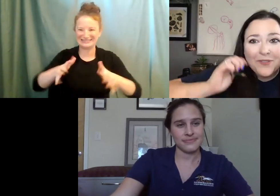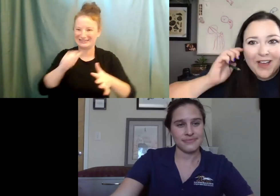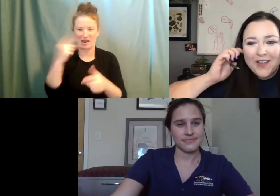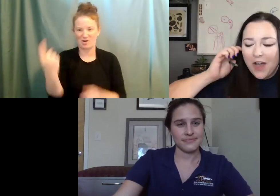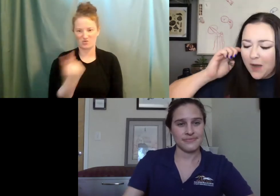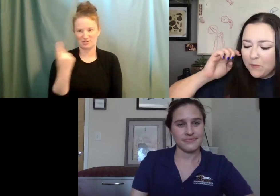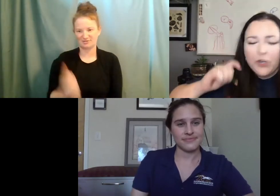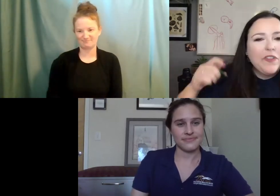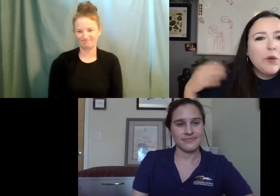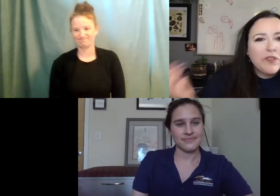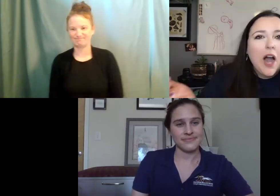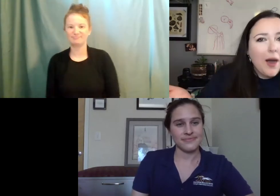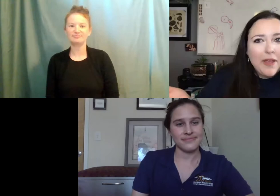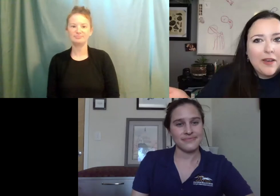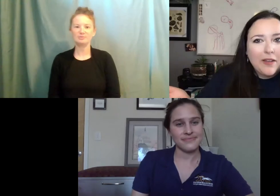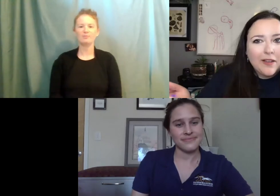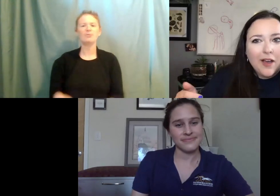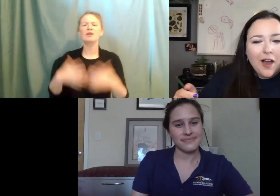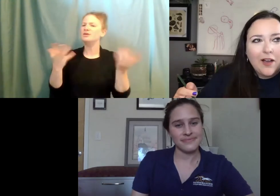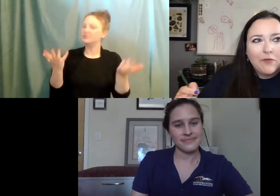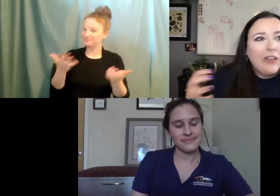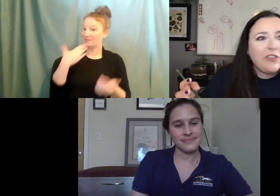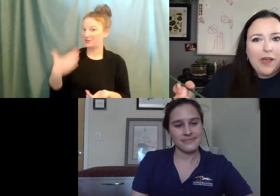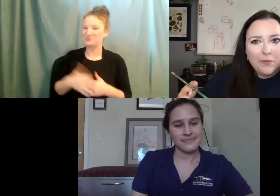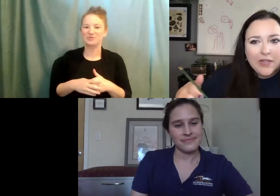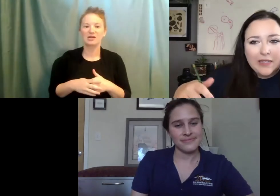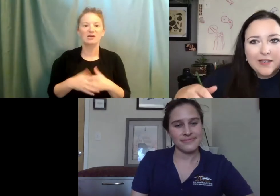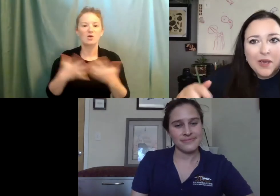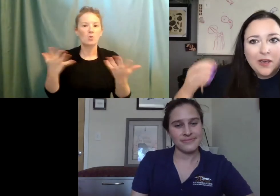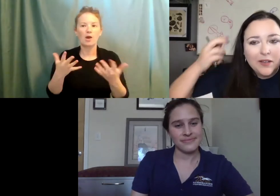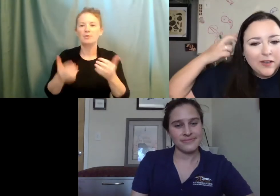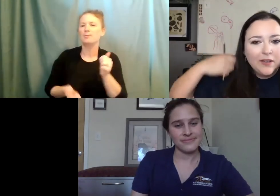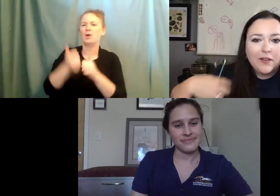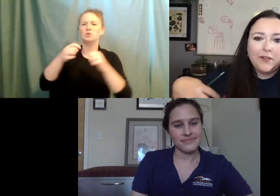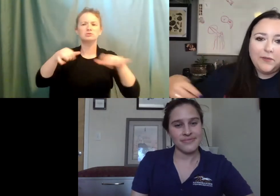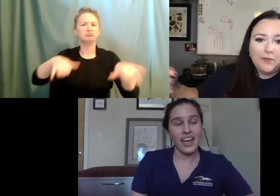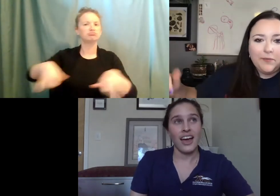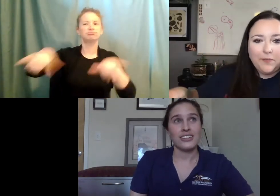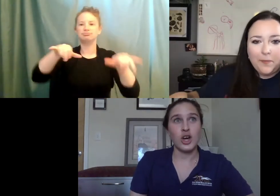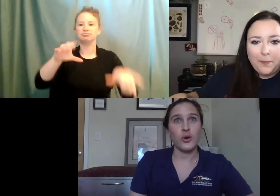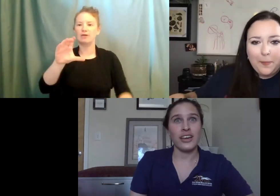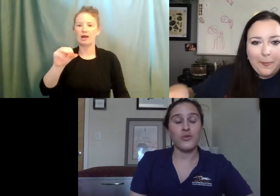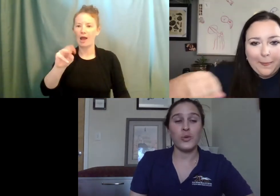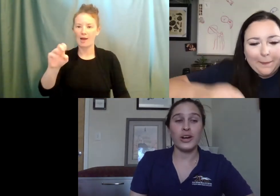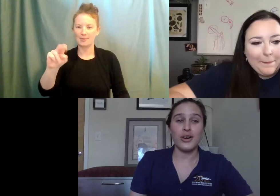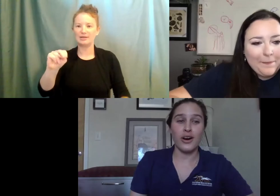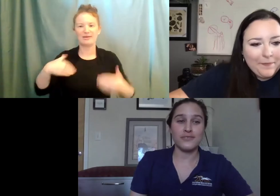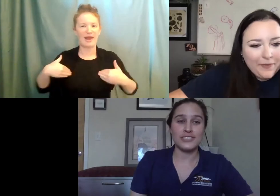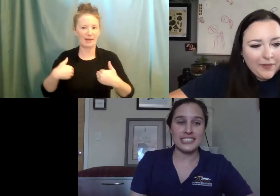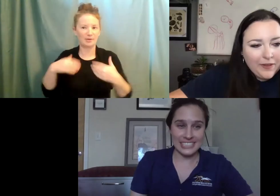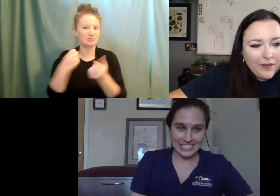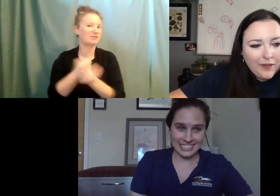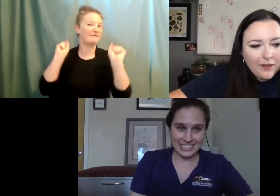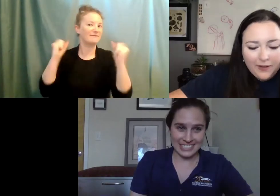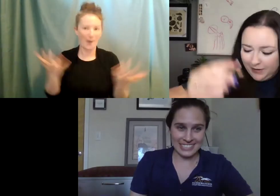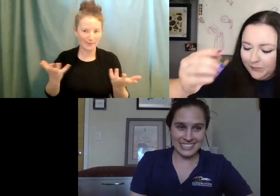Thanks for that. Um, what do you think the most common, uh, rescue animal tends to be? So if we want to go off